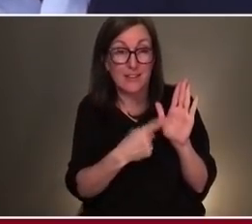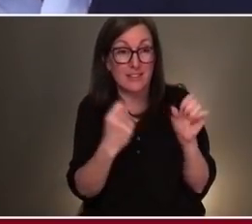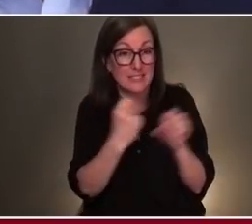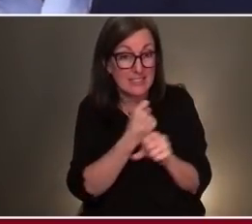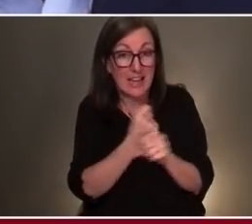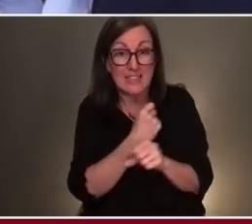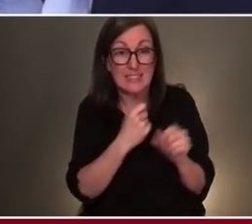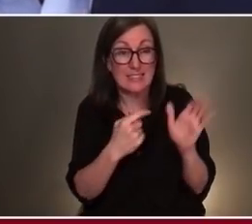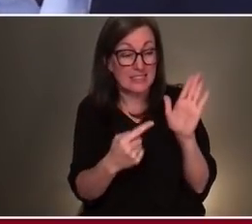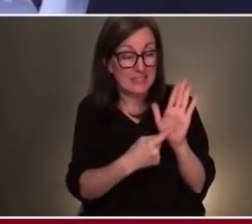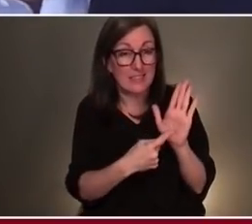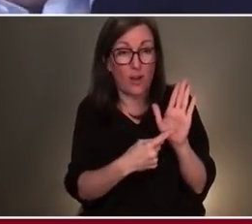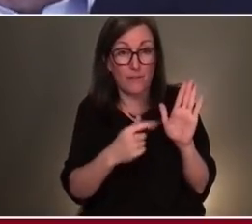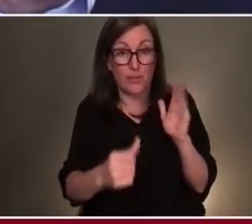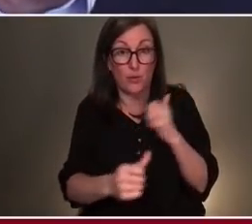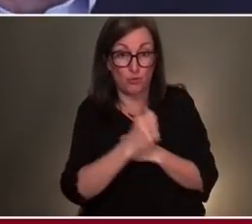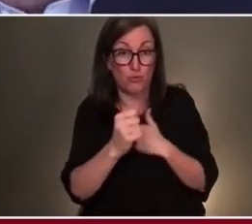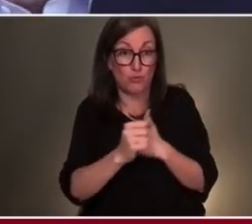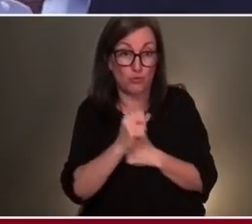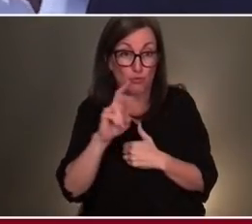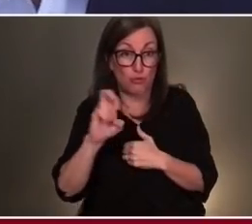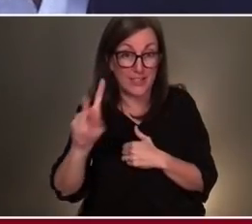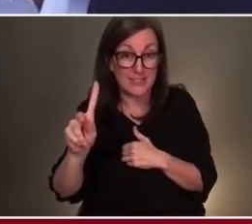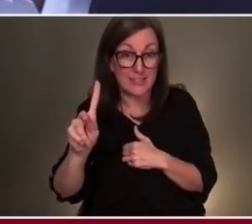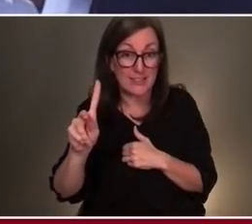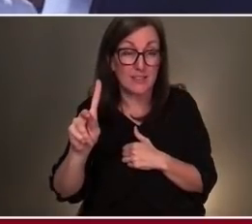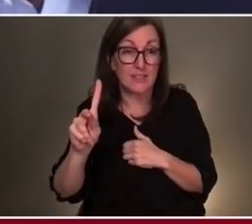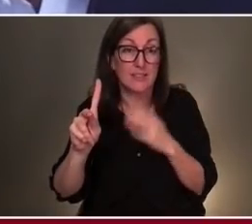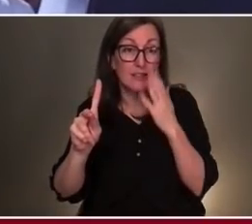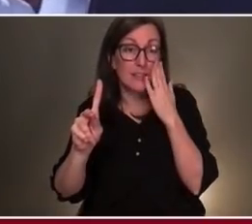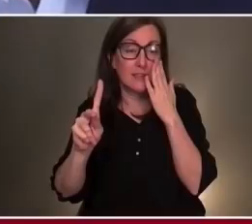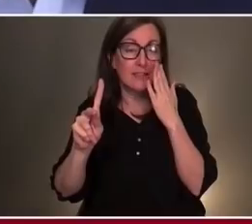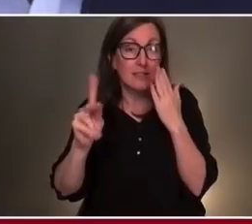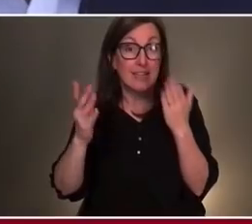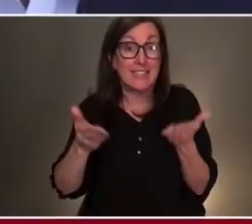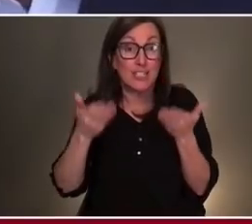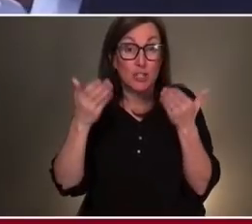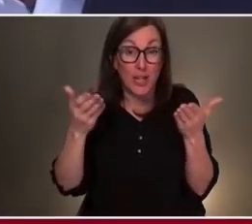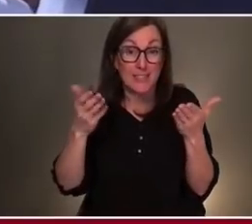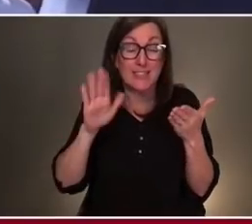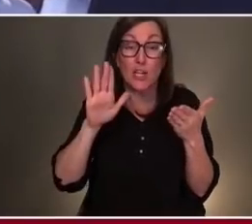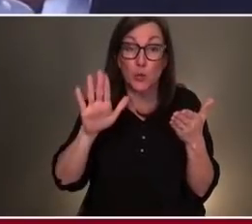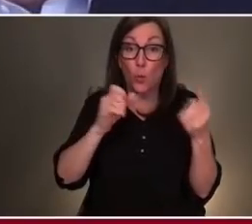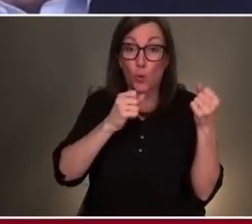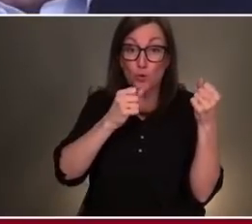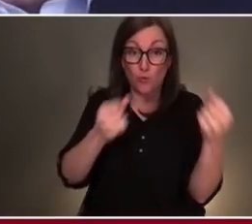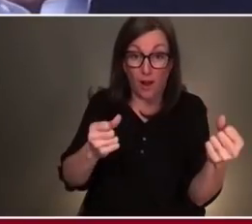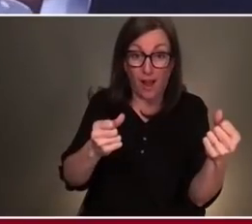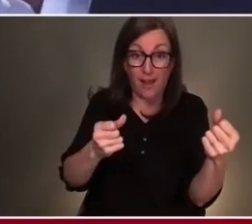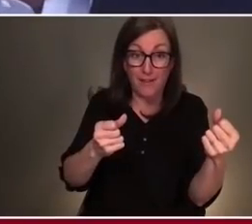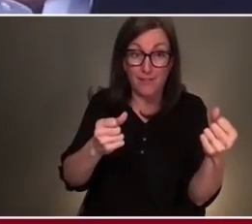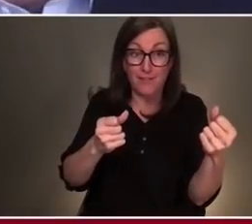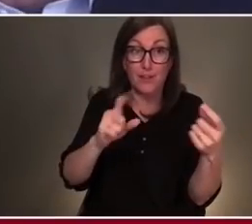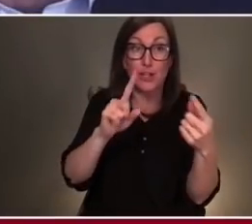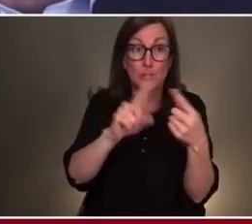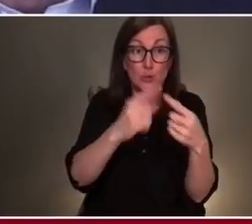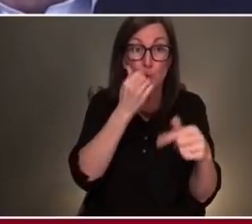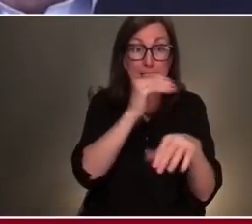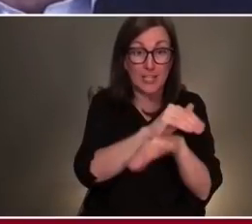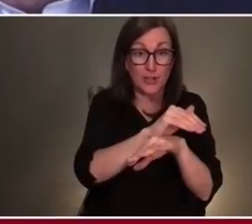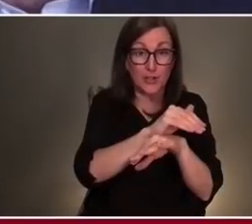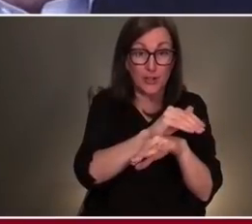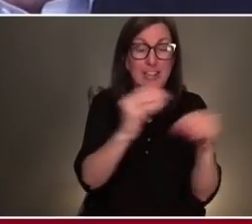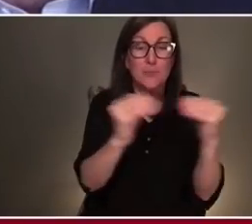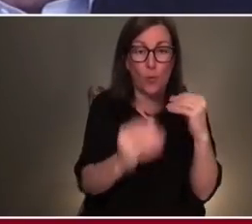risk, what it would suggest is your ride over to the Thanksgiving dinner is going to be